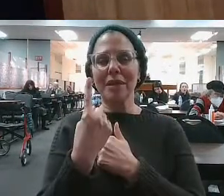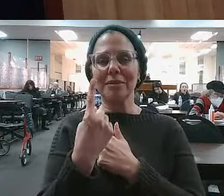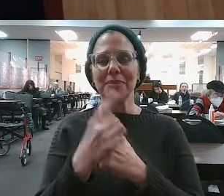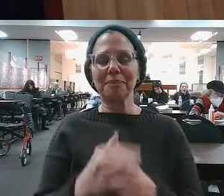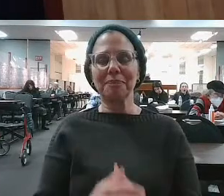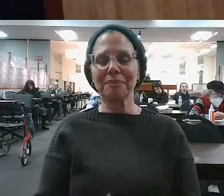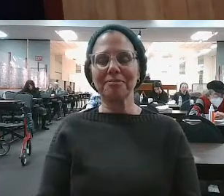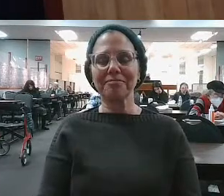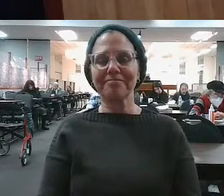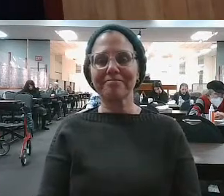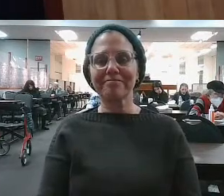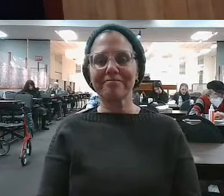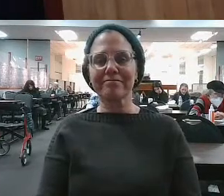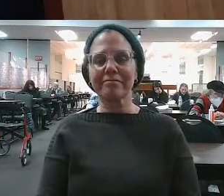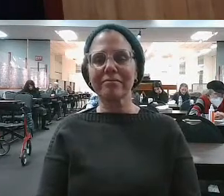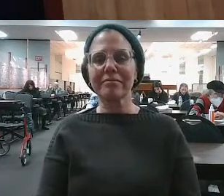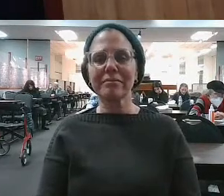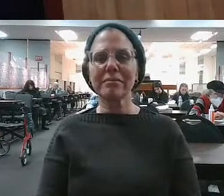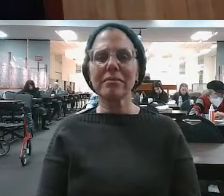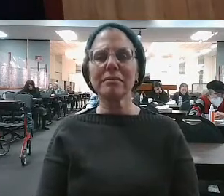respective parts. goes on. says,